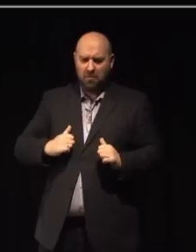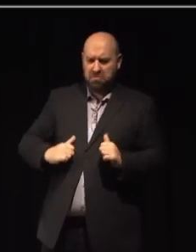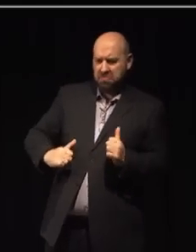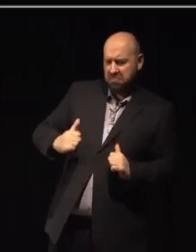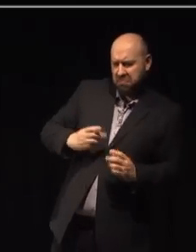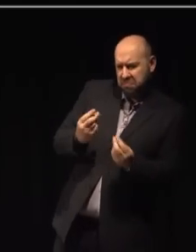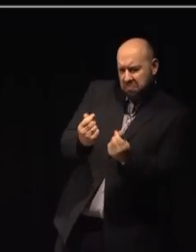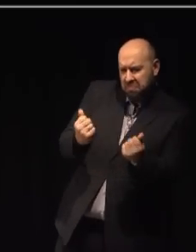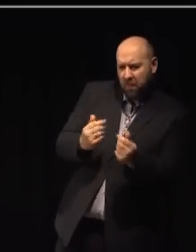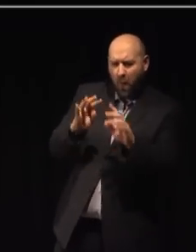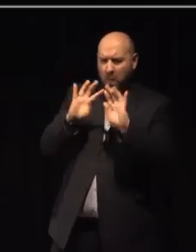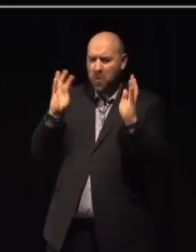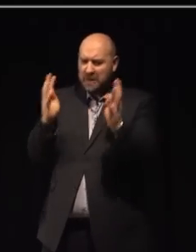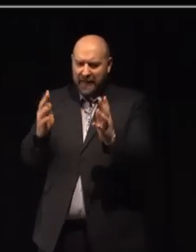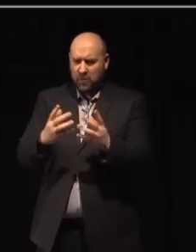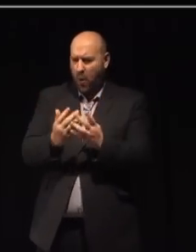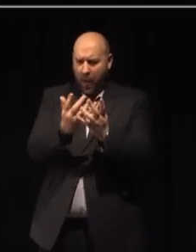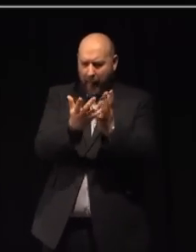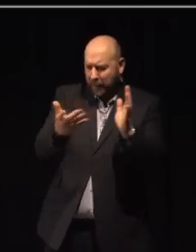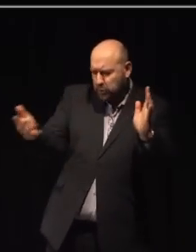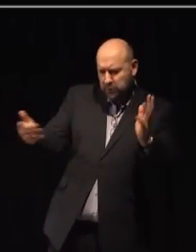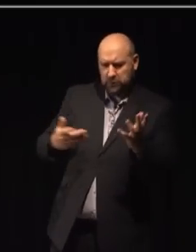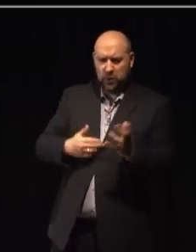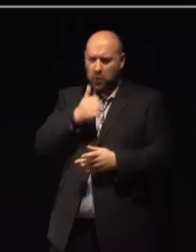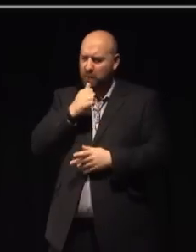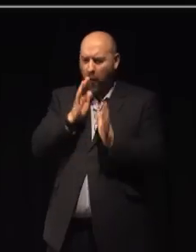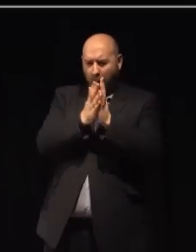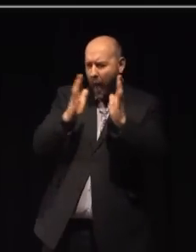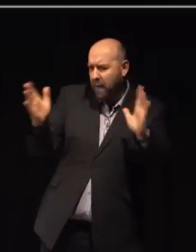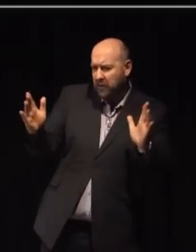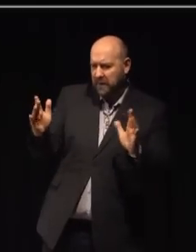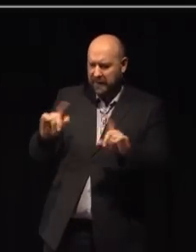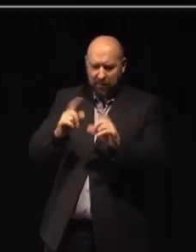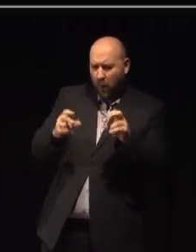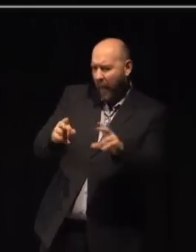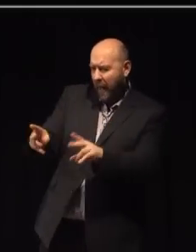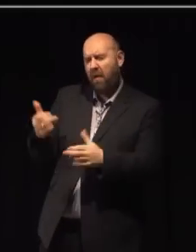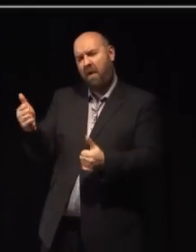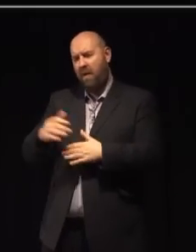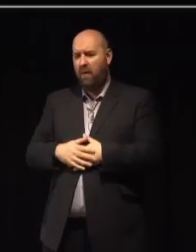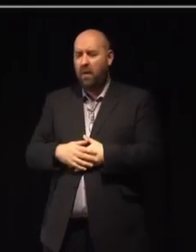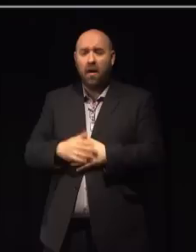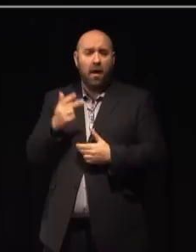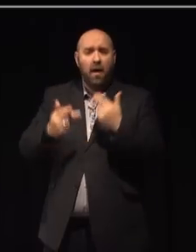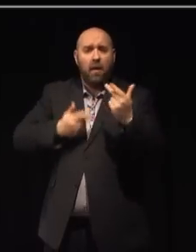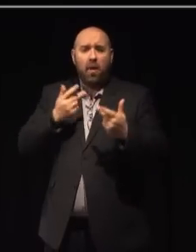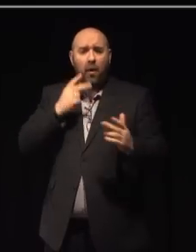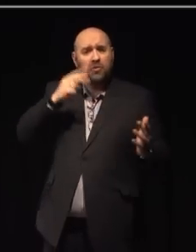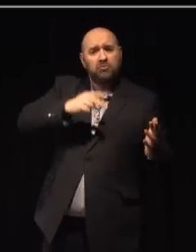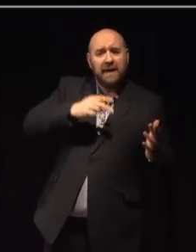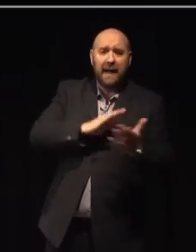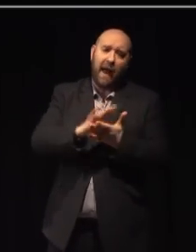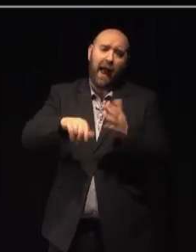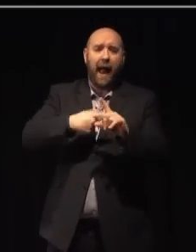and collections, and the imaginative use of our libraries. From a poetry reading in Hexham to the Royal Shakespeare